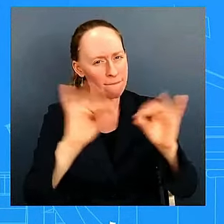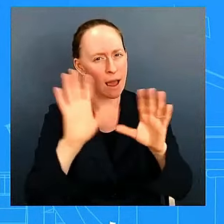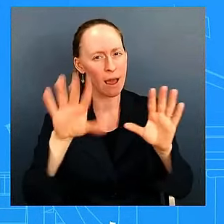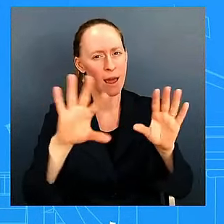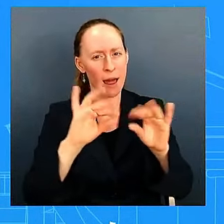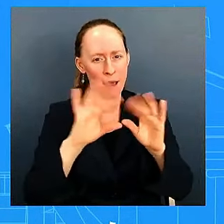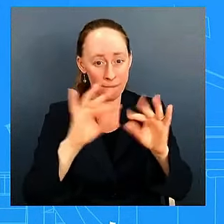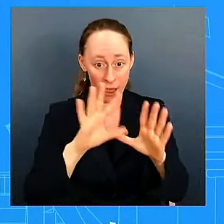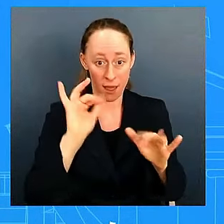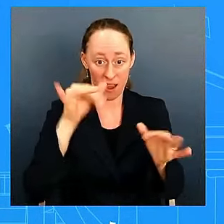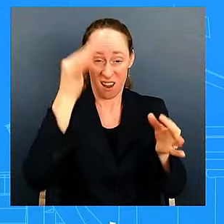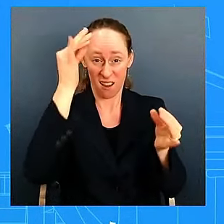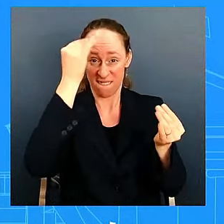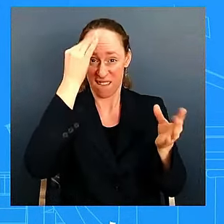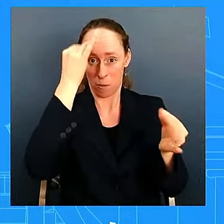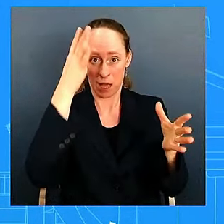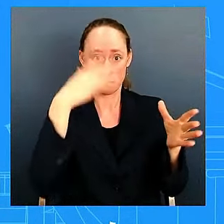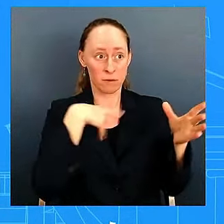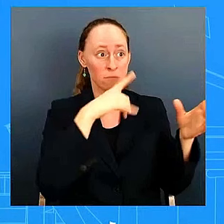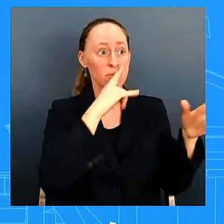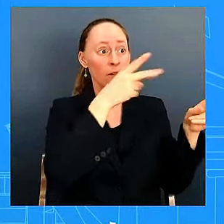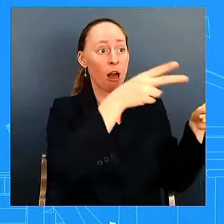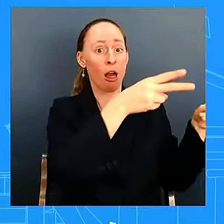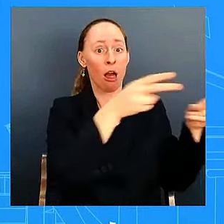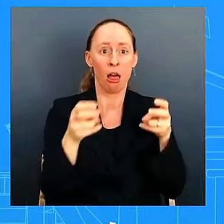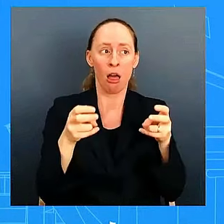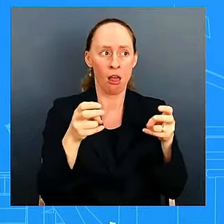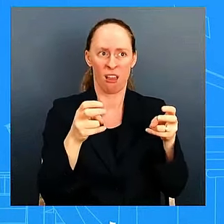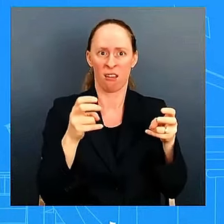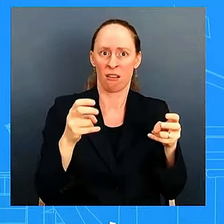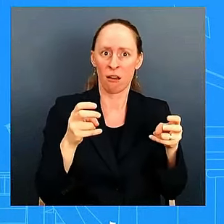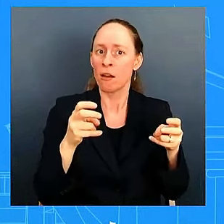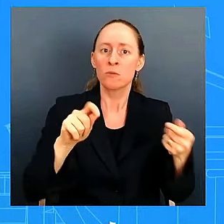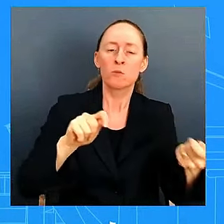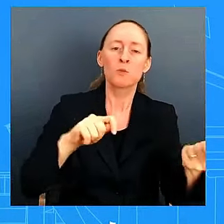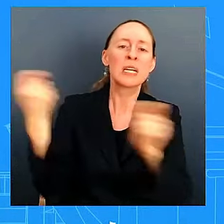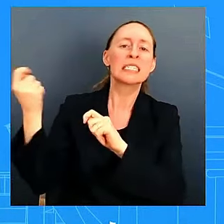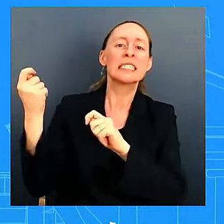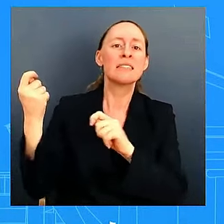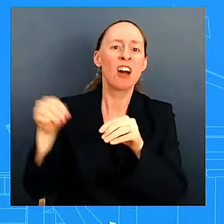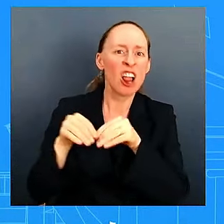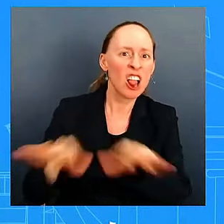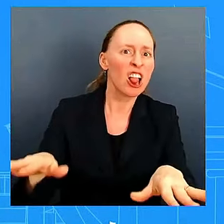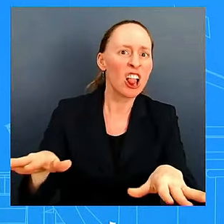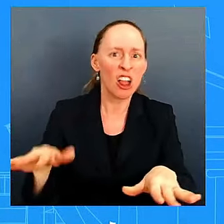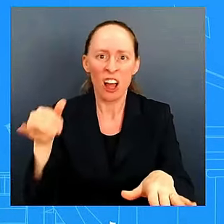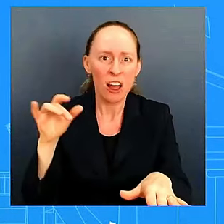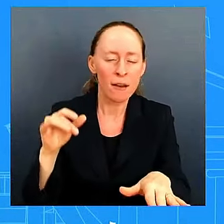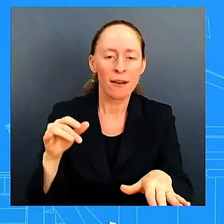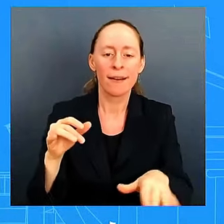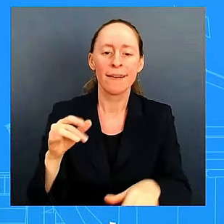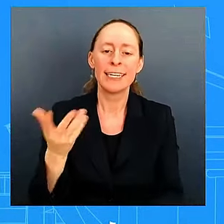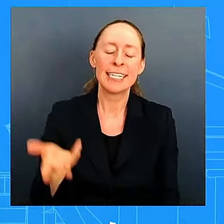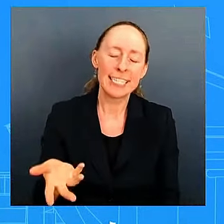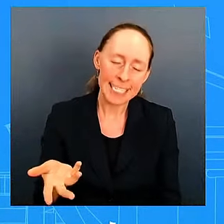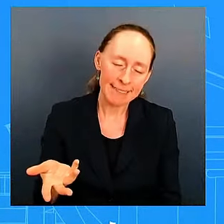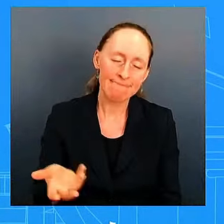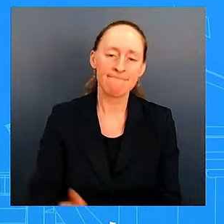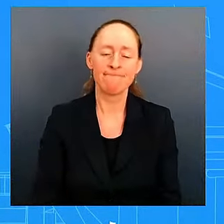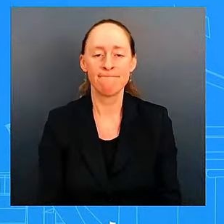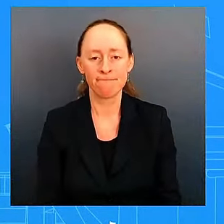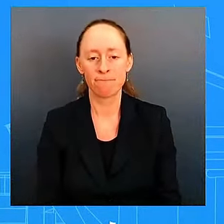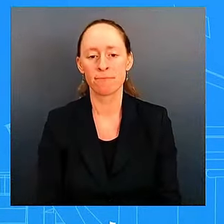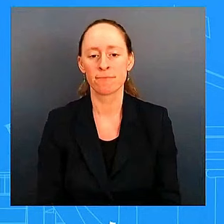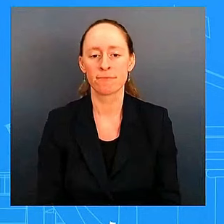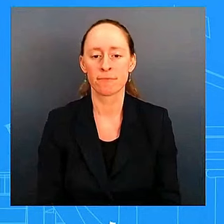misrepresented misrepresented here so we have to call that out um and so look can you clarify what the misrepresentation is